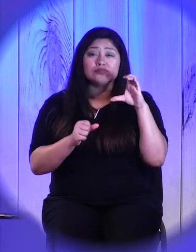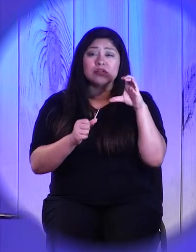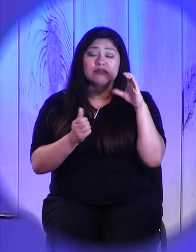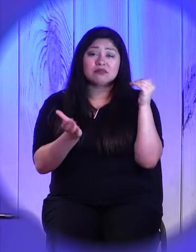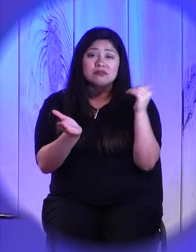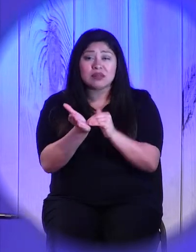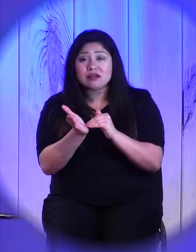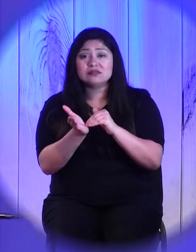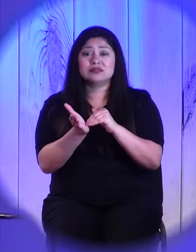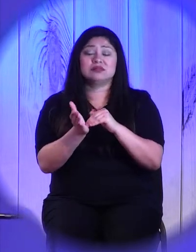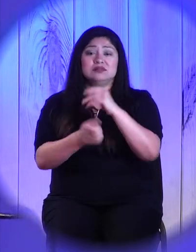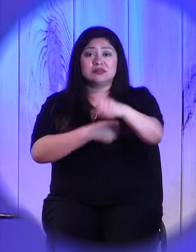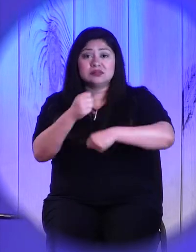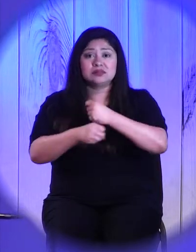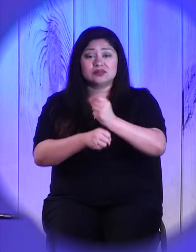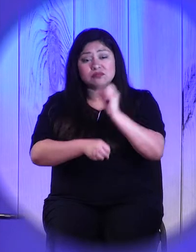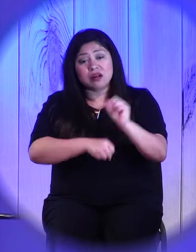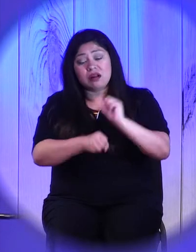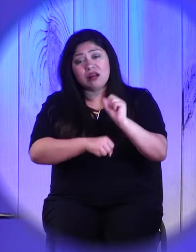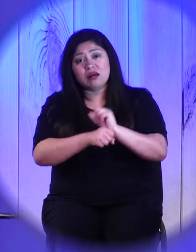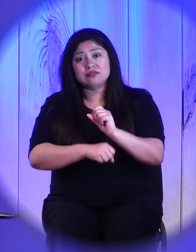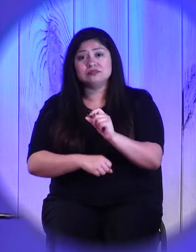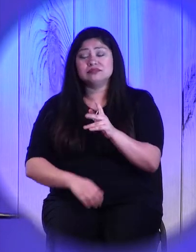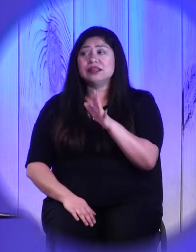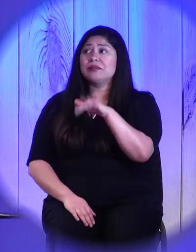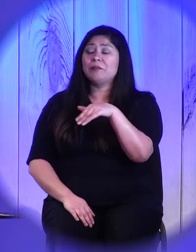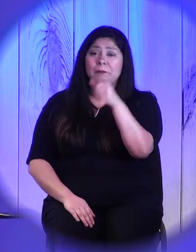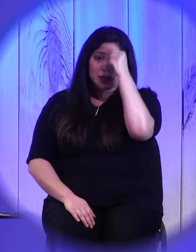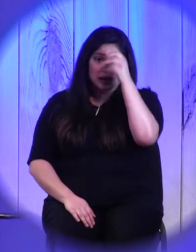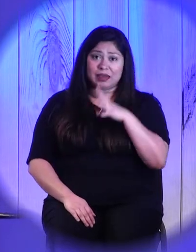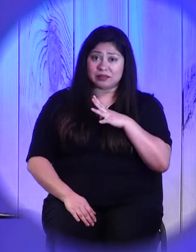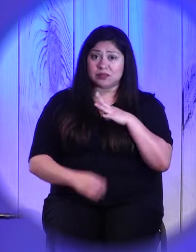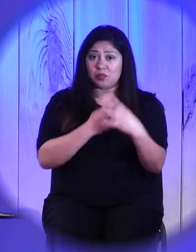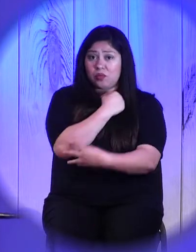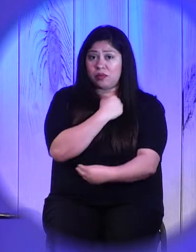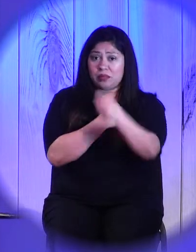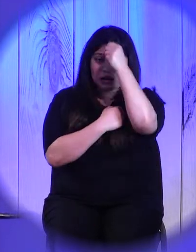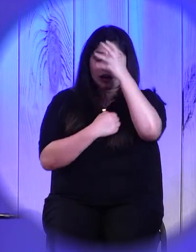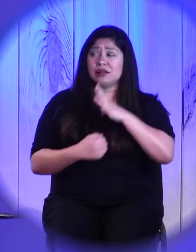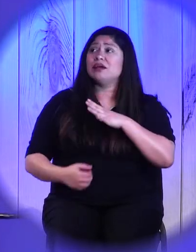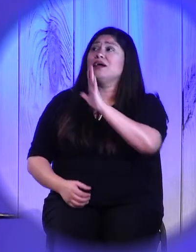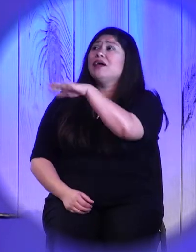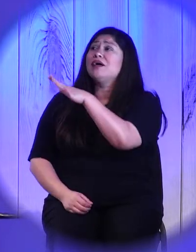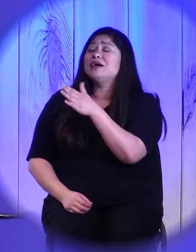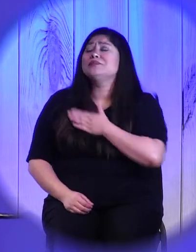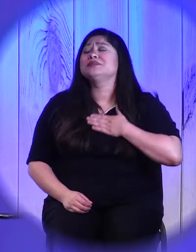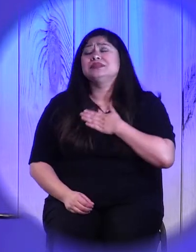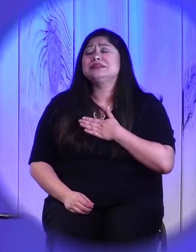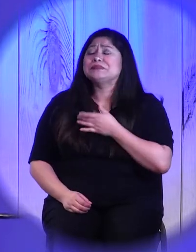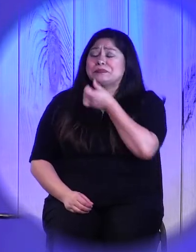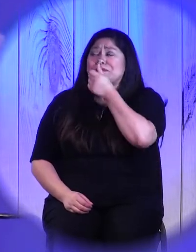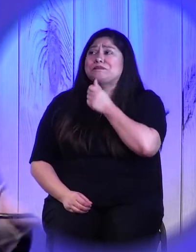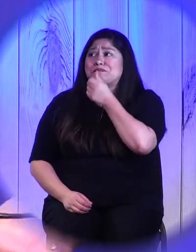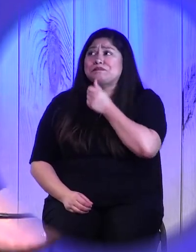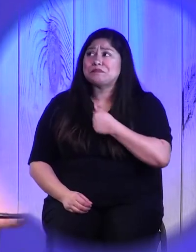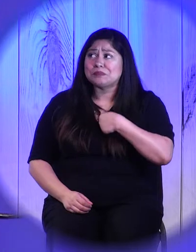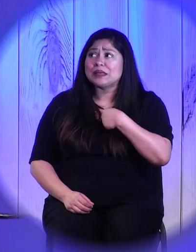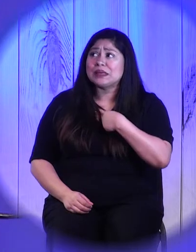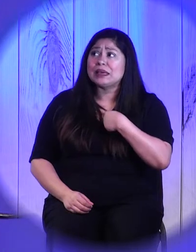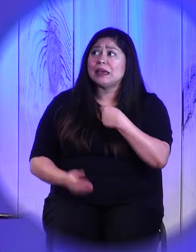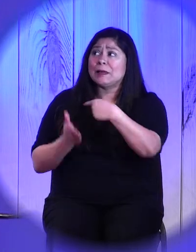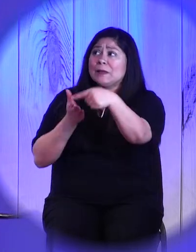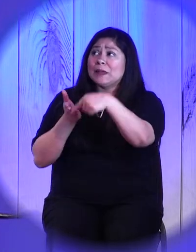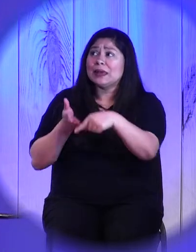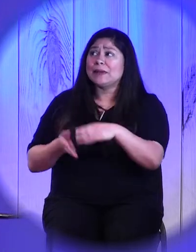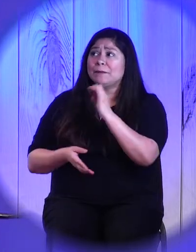master and he pleads for mercy saying, be patient, I will pay you back. There's no way